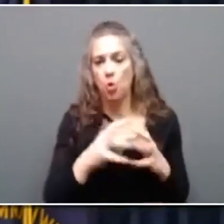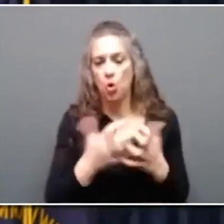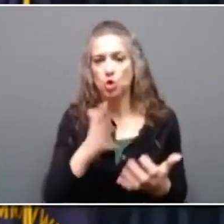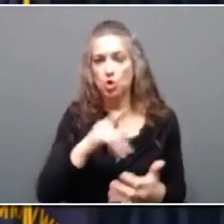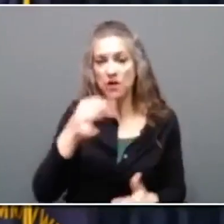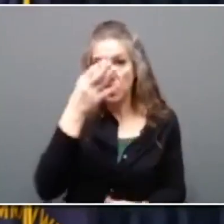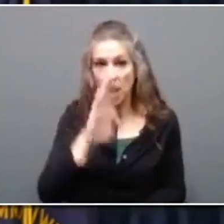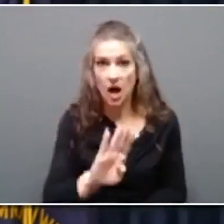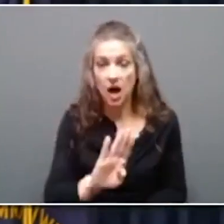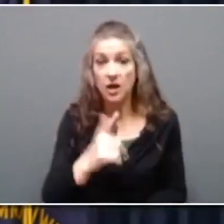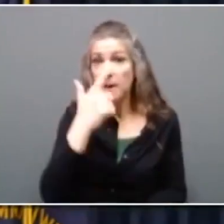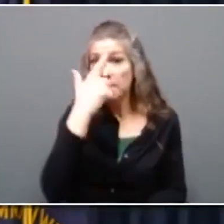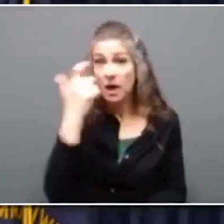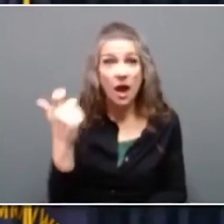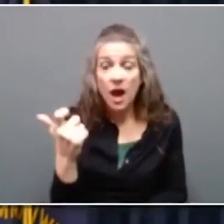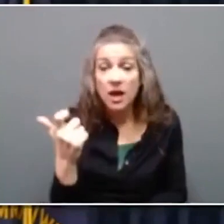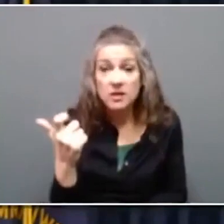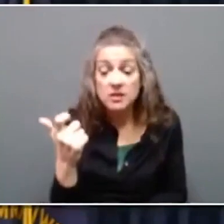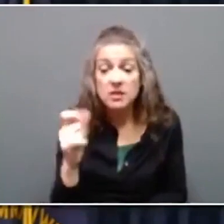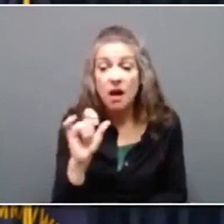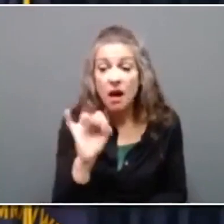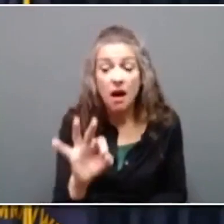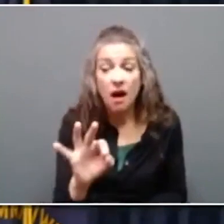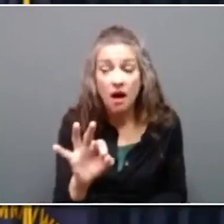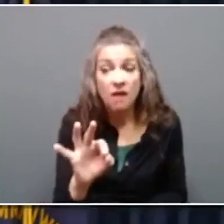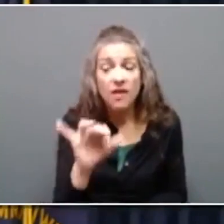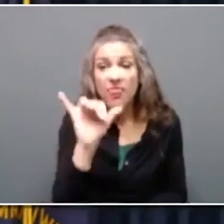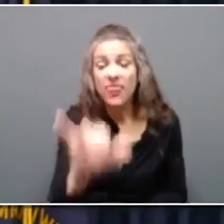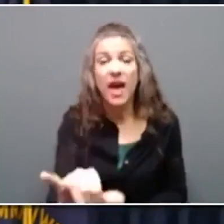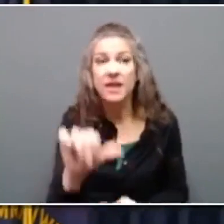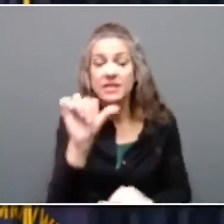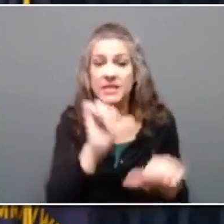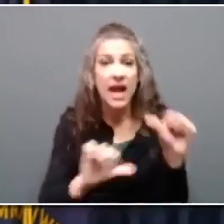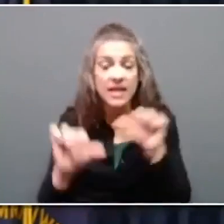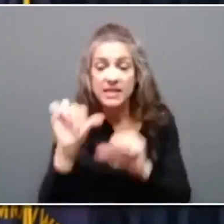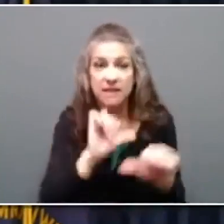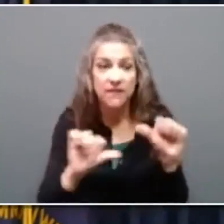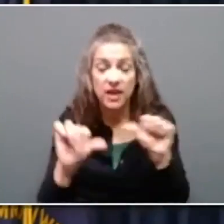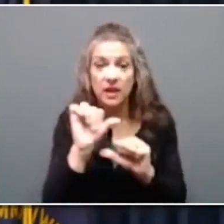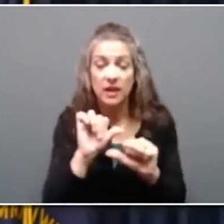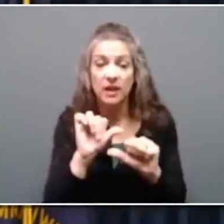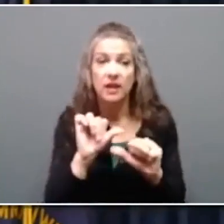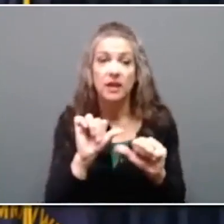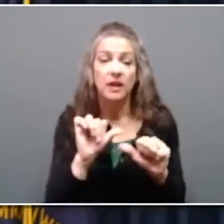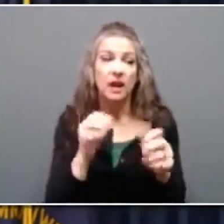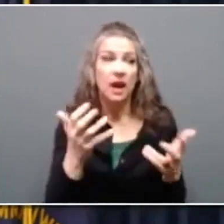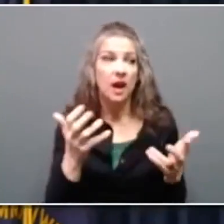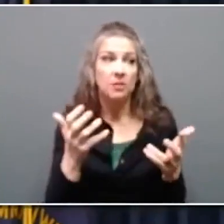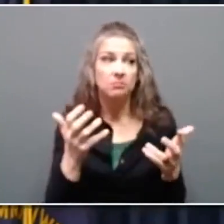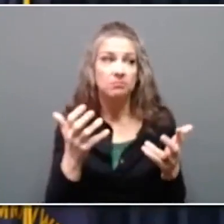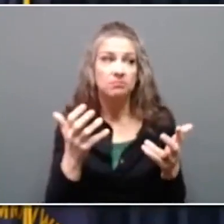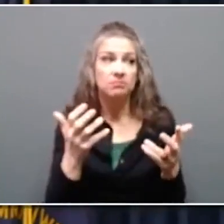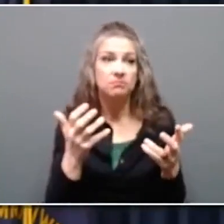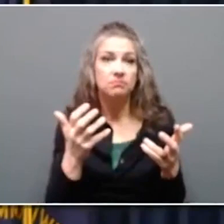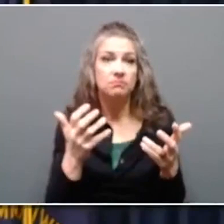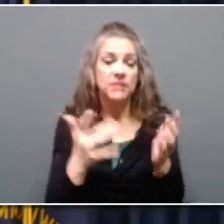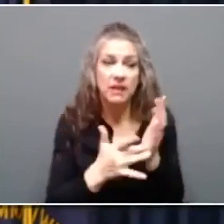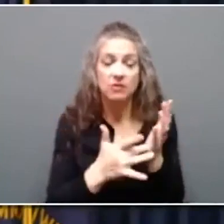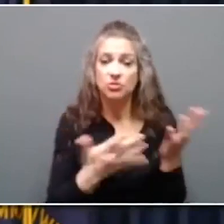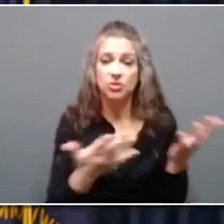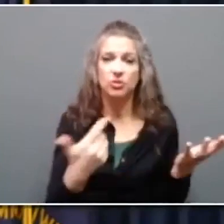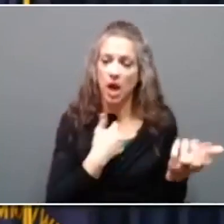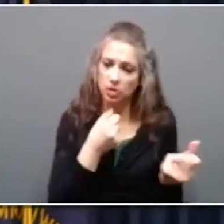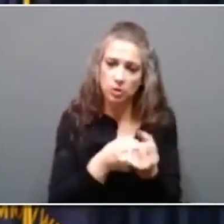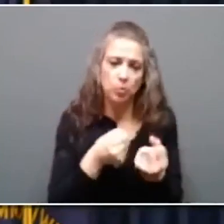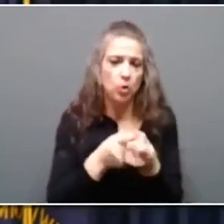of those scientific advancements. So I would support anything that we would need to further protect that